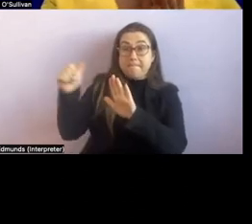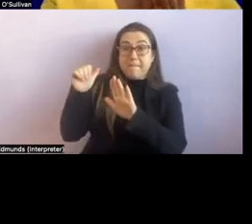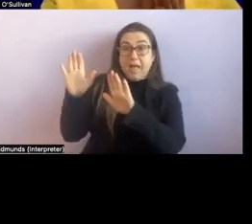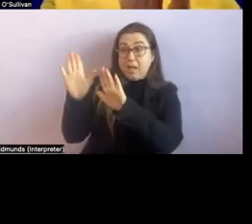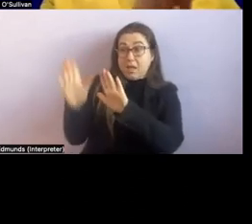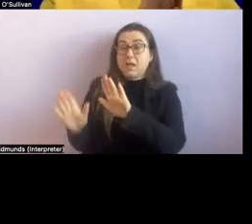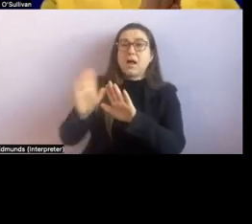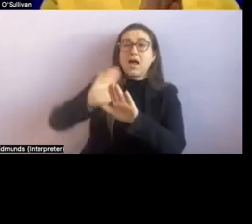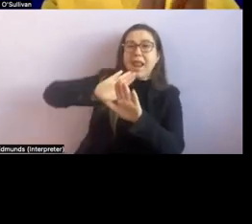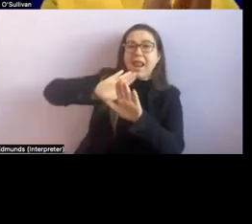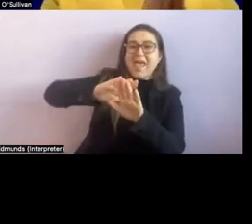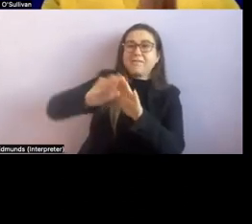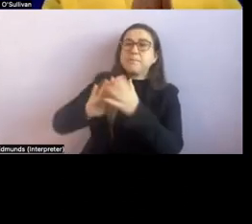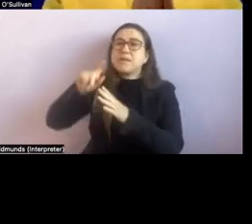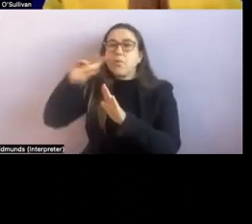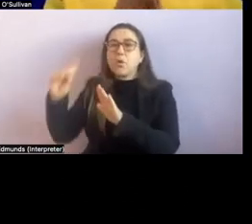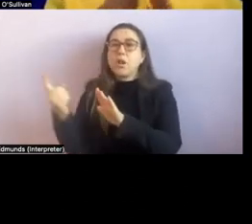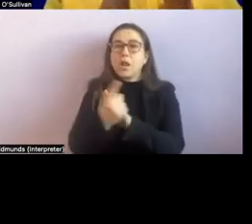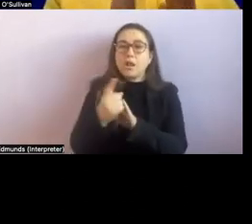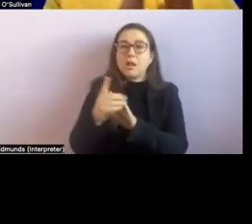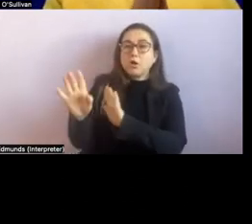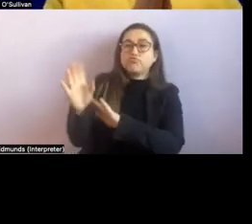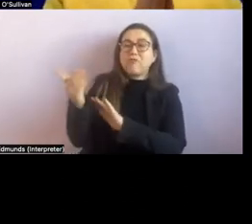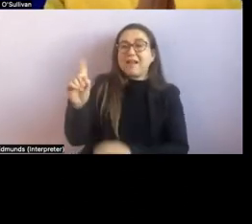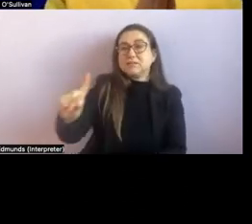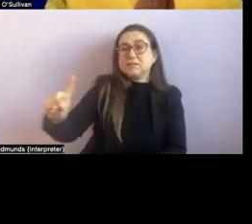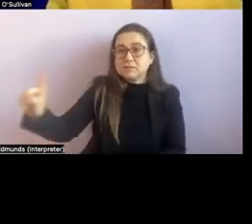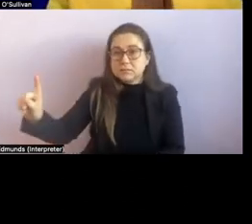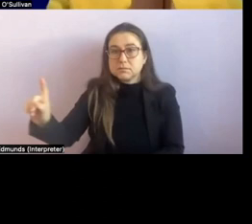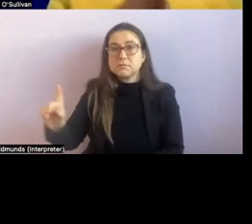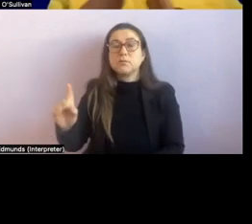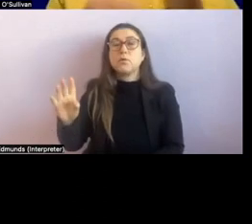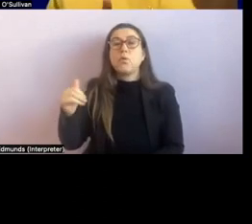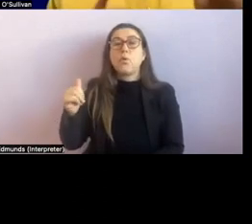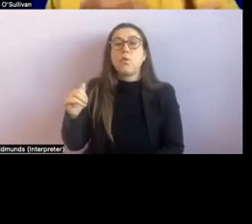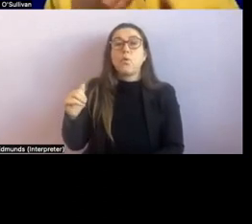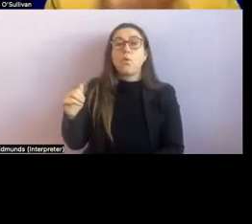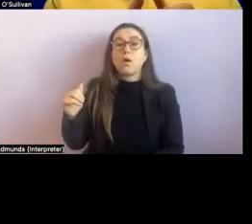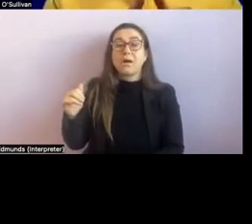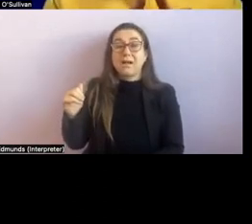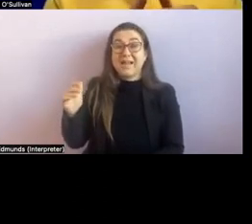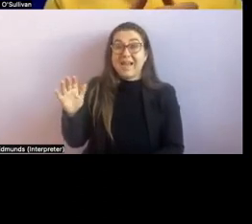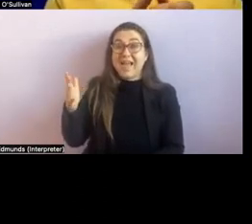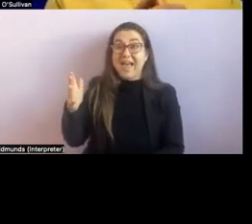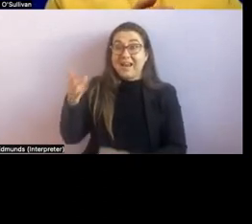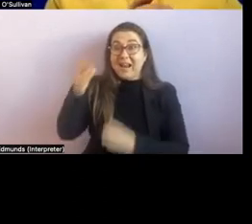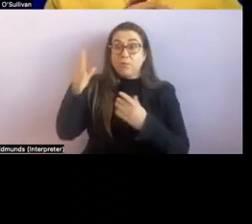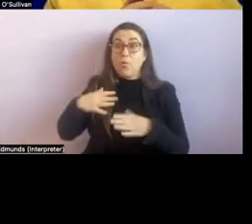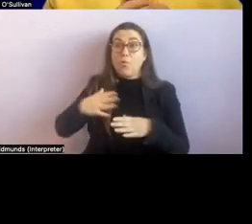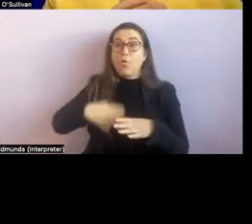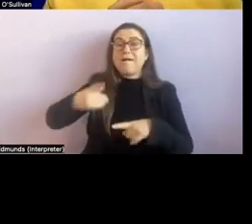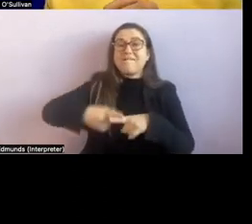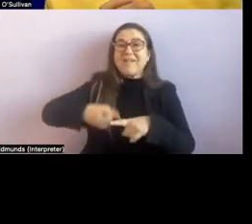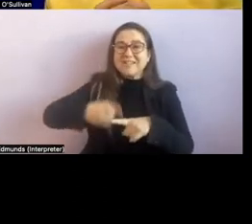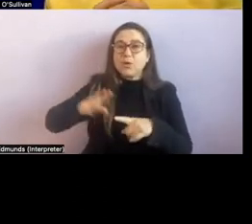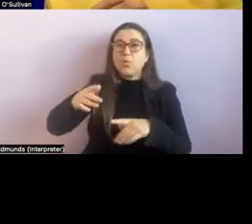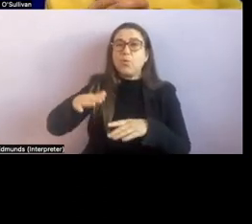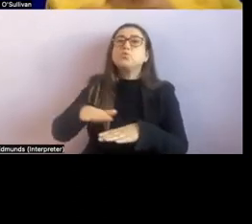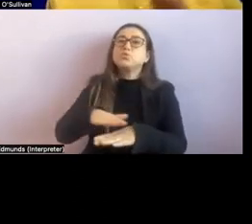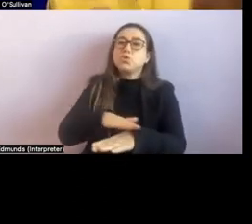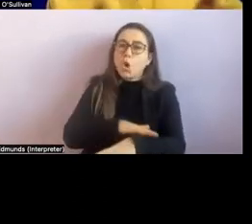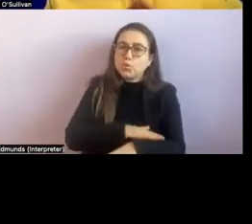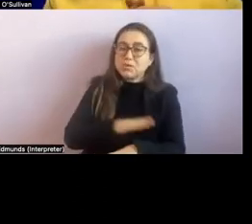right um faster using my hand to to not to say that we need to speed up or slow down um